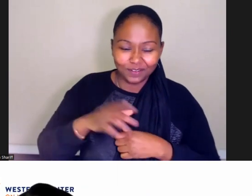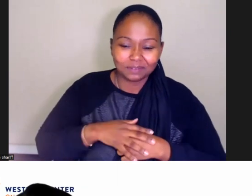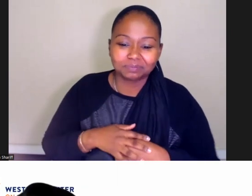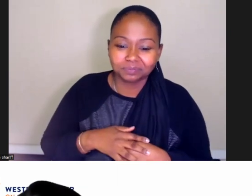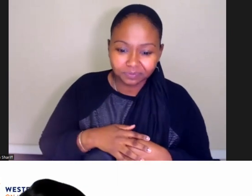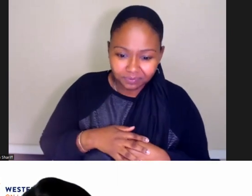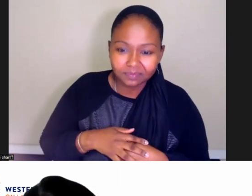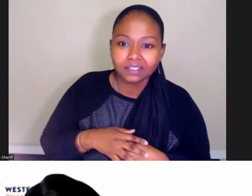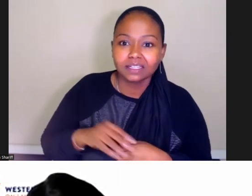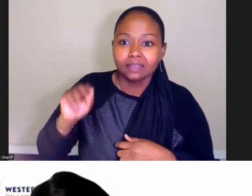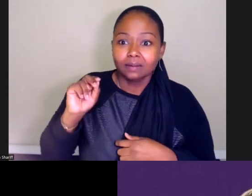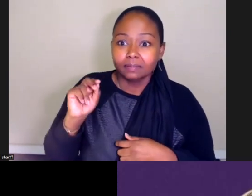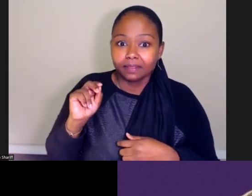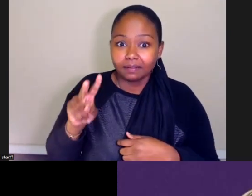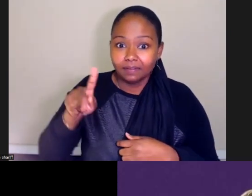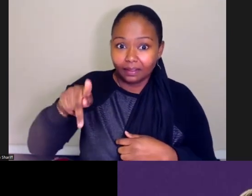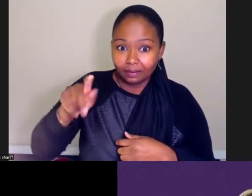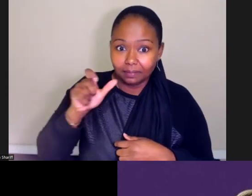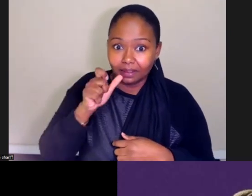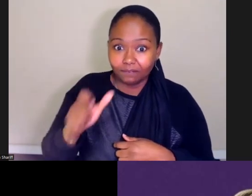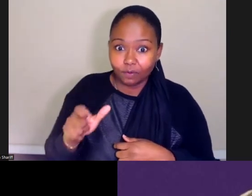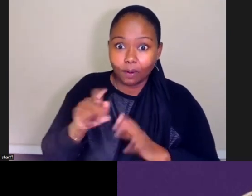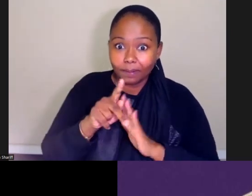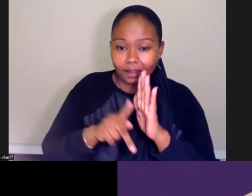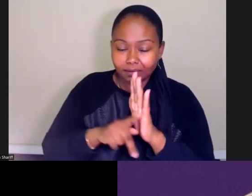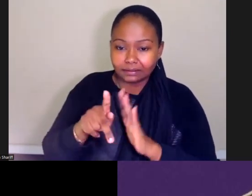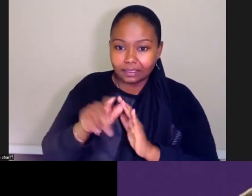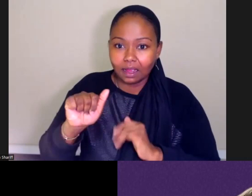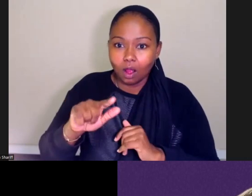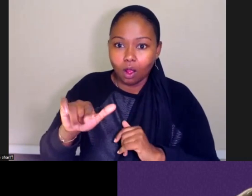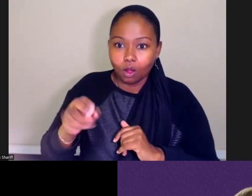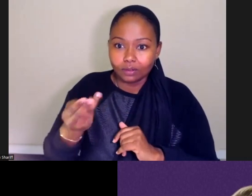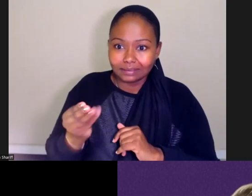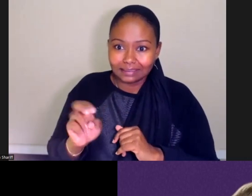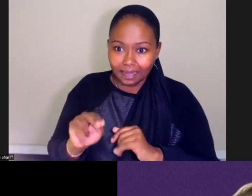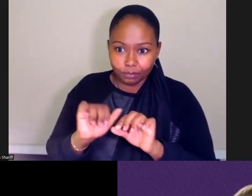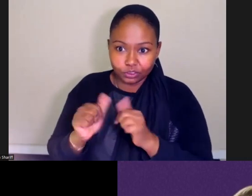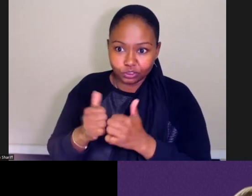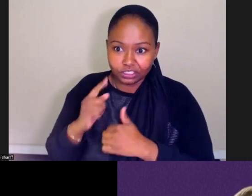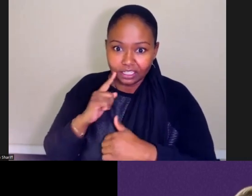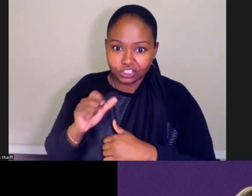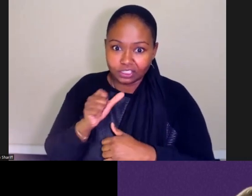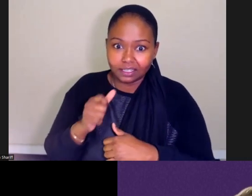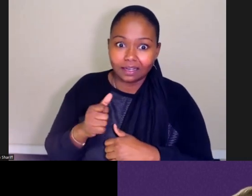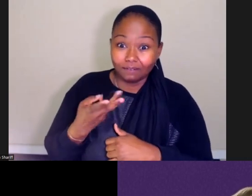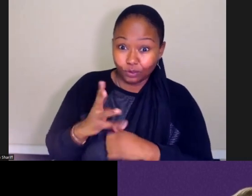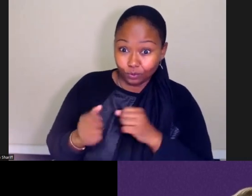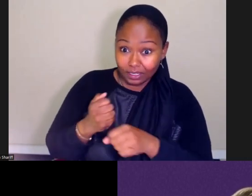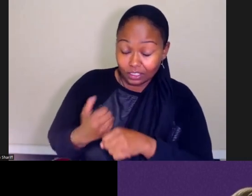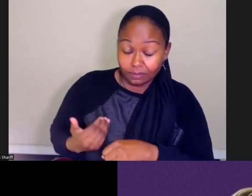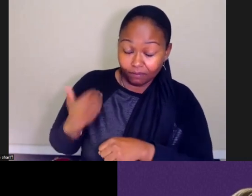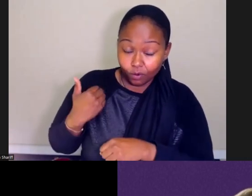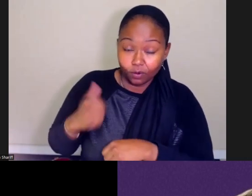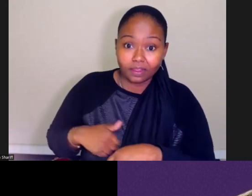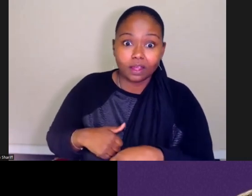of policy for the Alzheimer's Association. I've been with the organization just over a year. Before that, I was with Leading Age California,